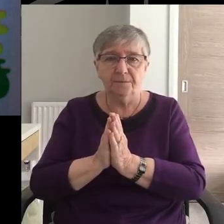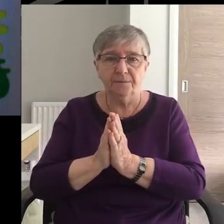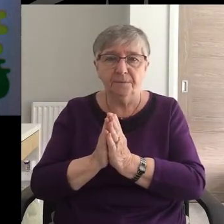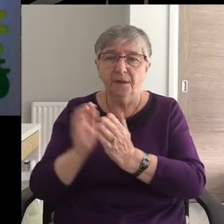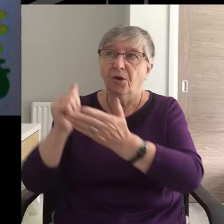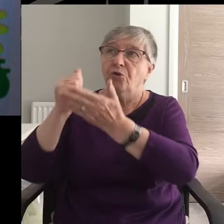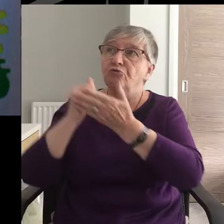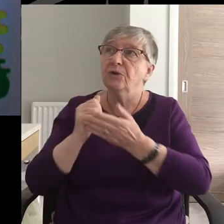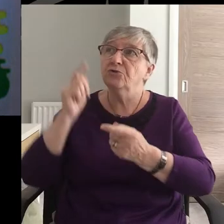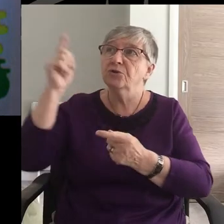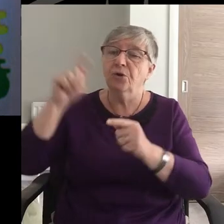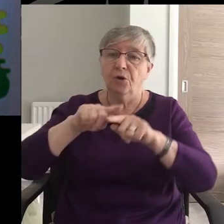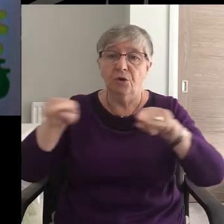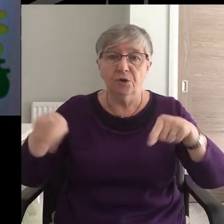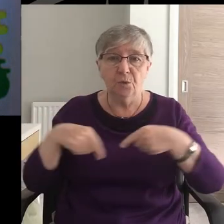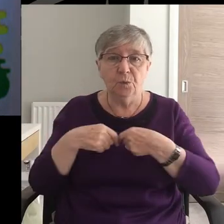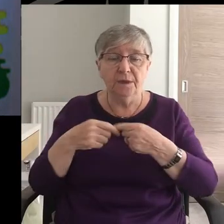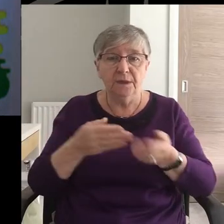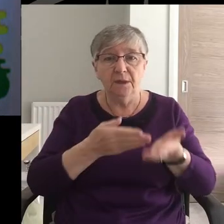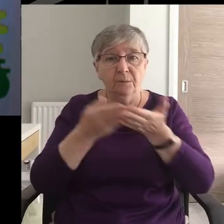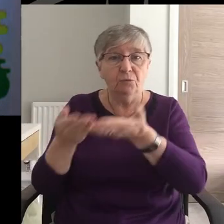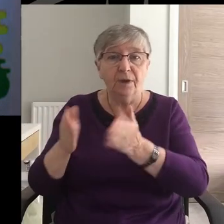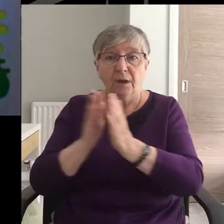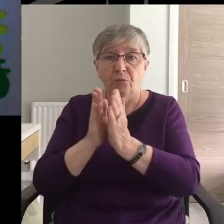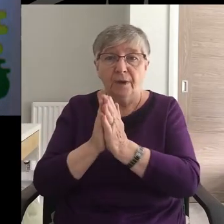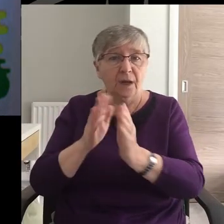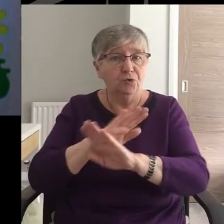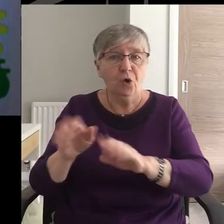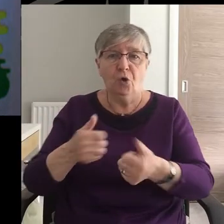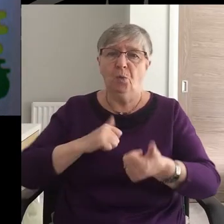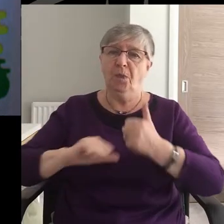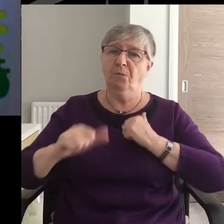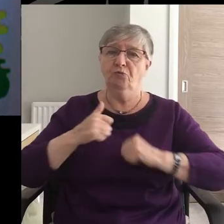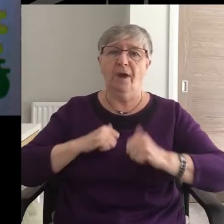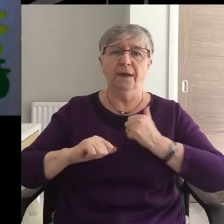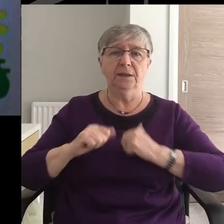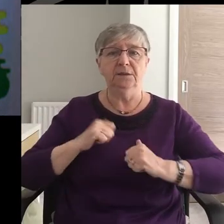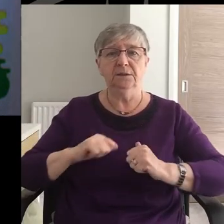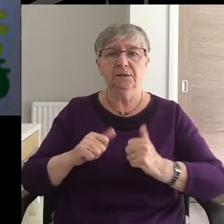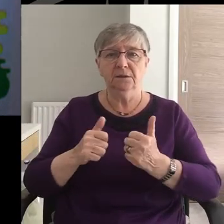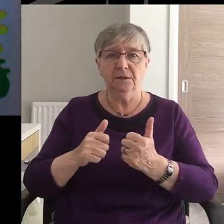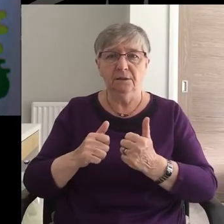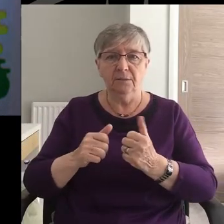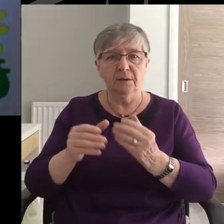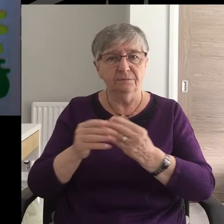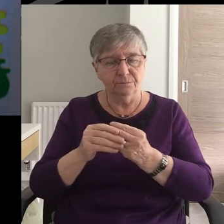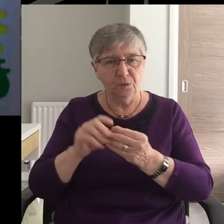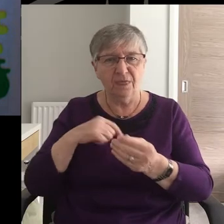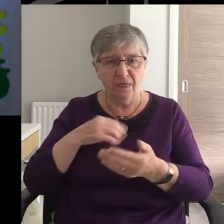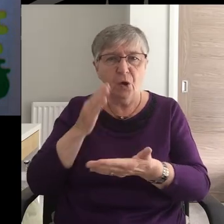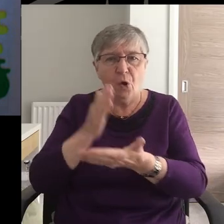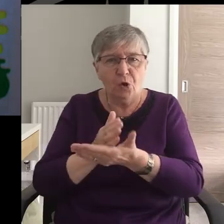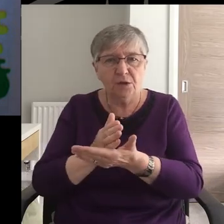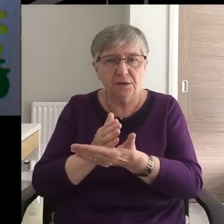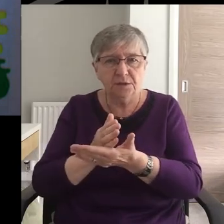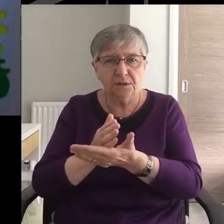Gracious God, we bring these not with pride or any sense of arrogance, but honestly